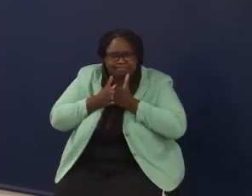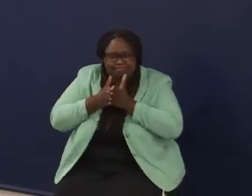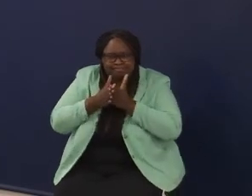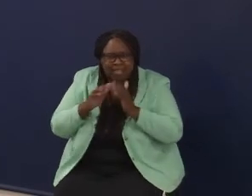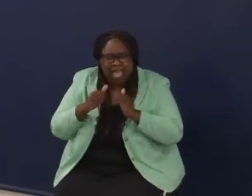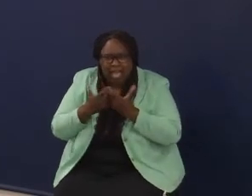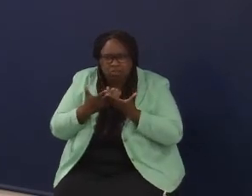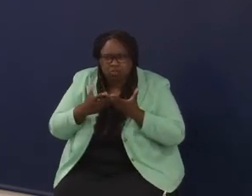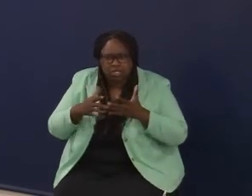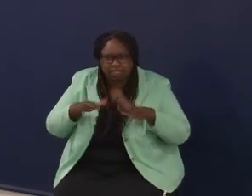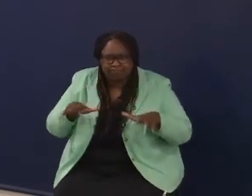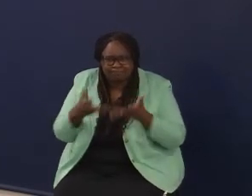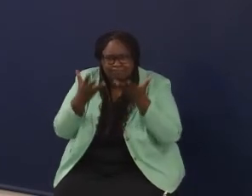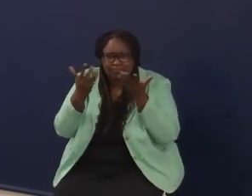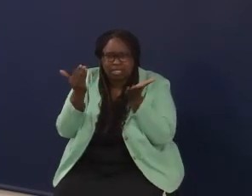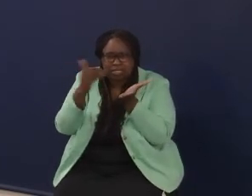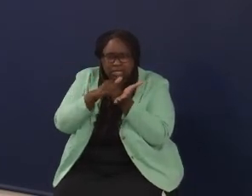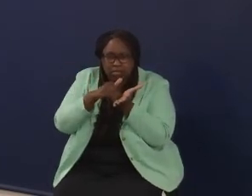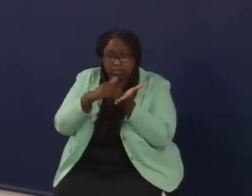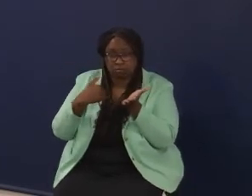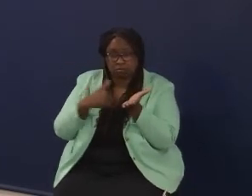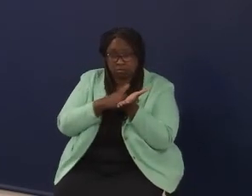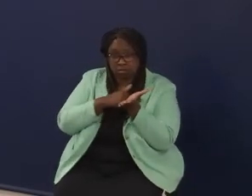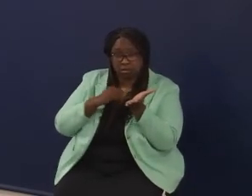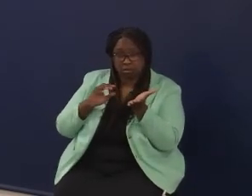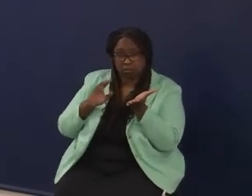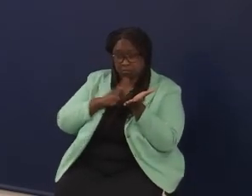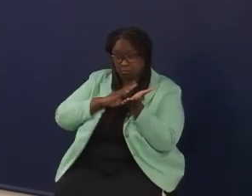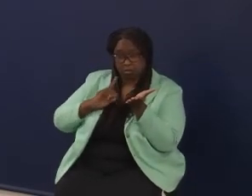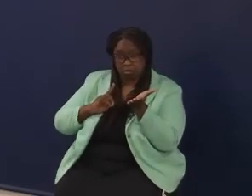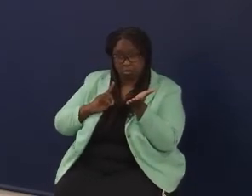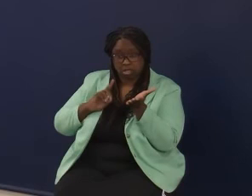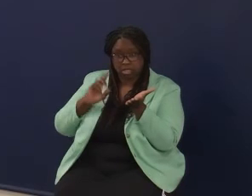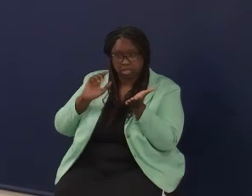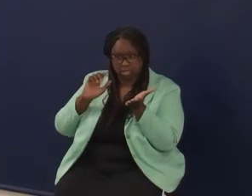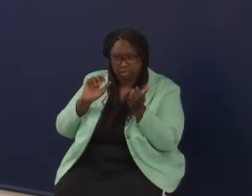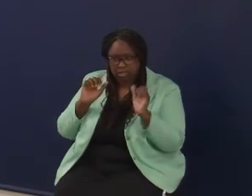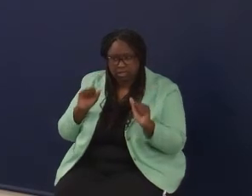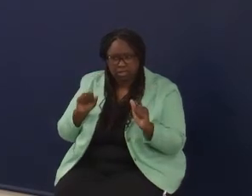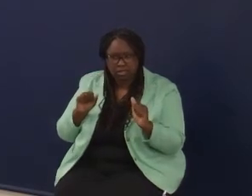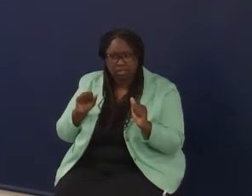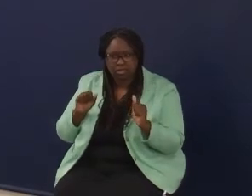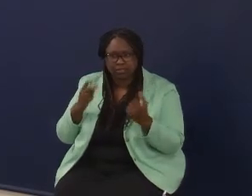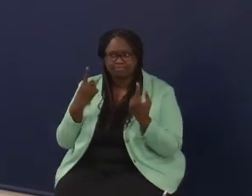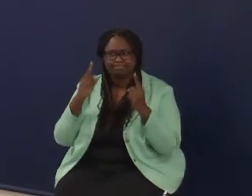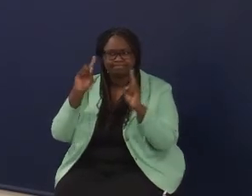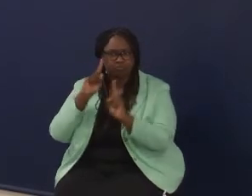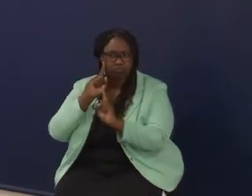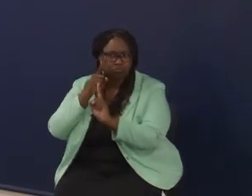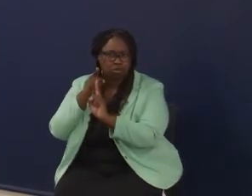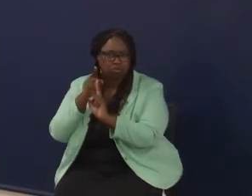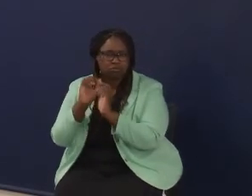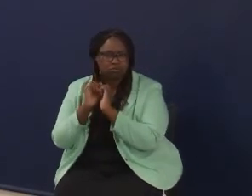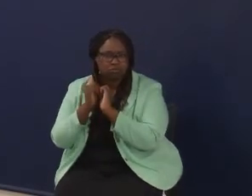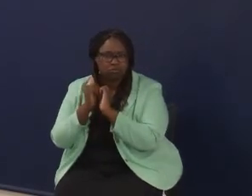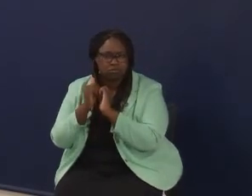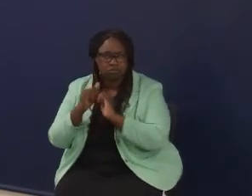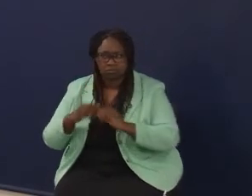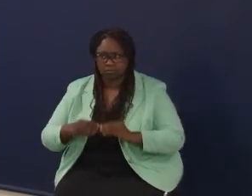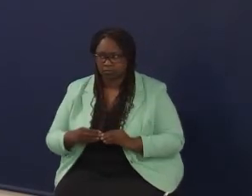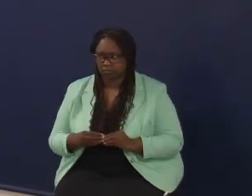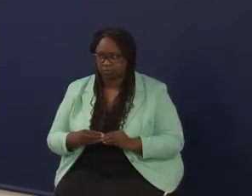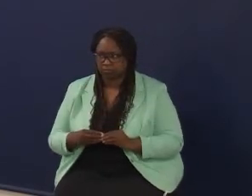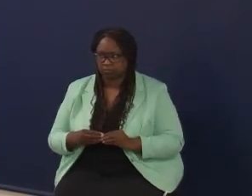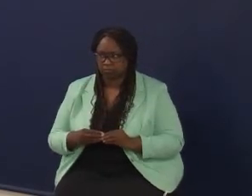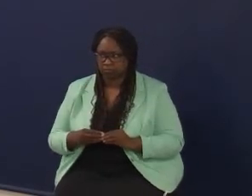we as a board that can do in this particular work to meet that goal that we put up? Do you want to